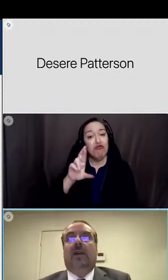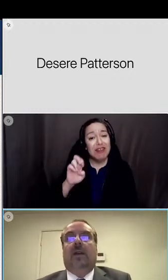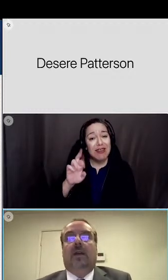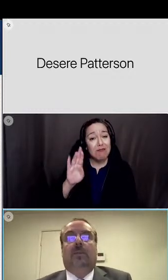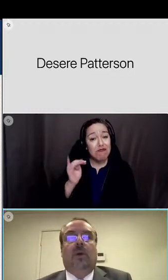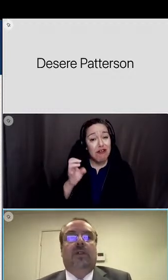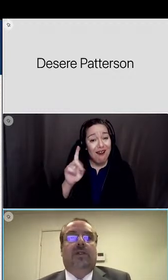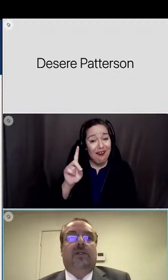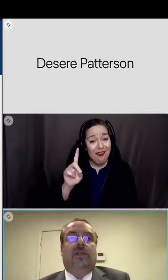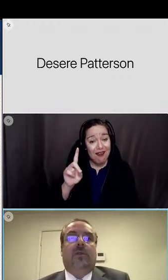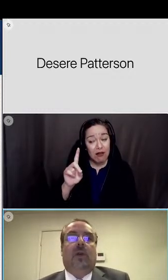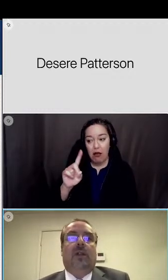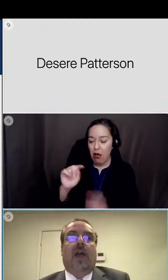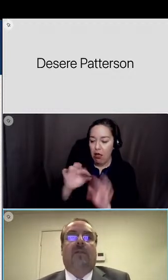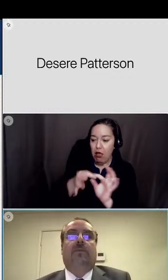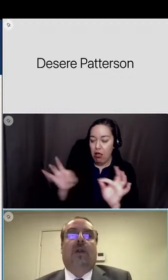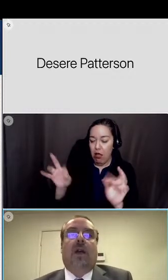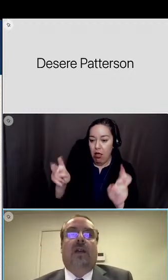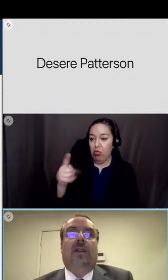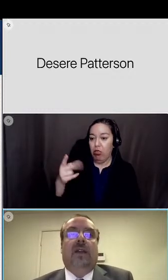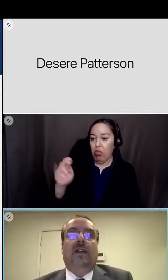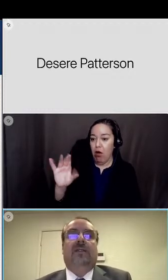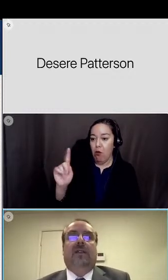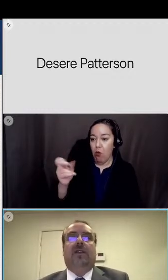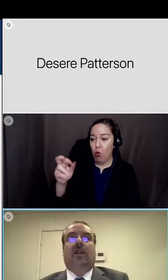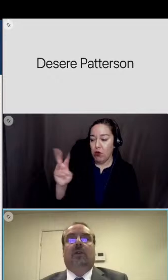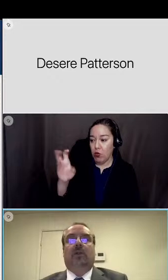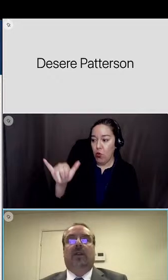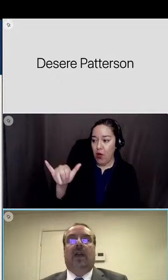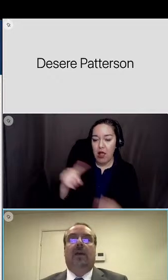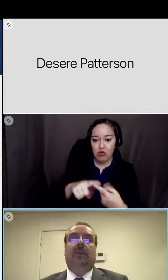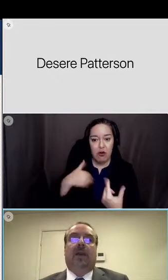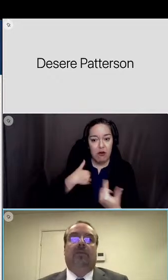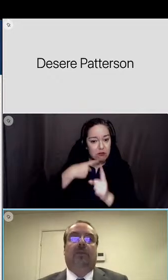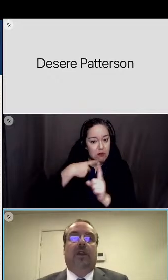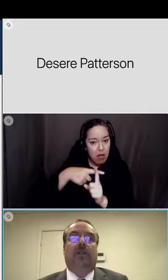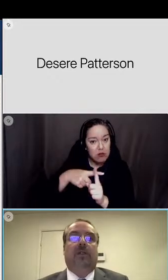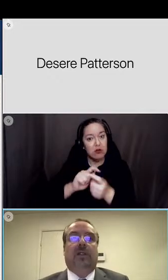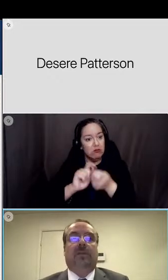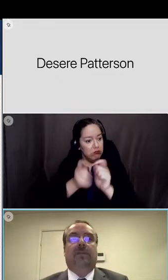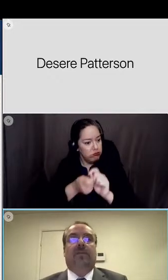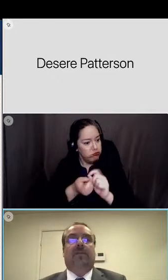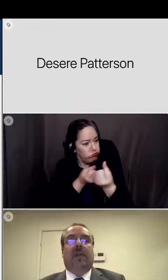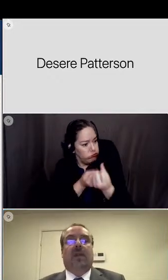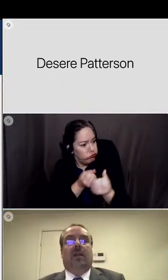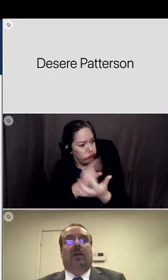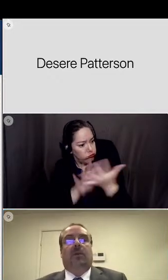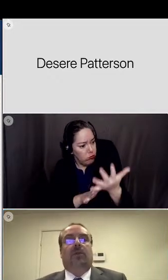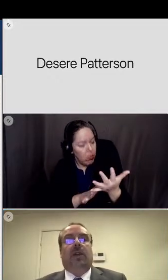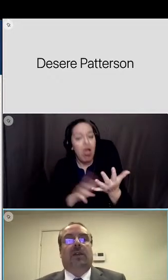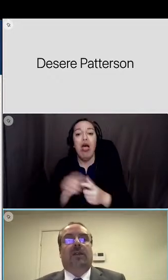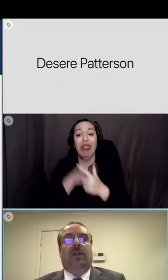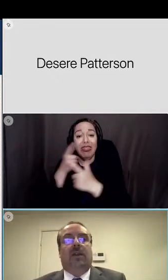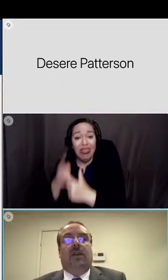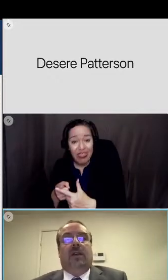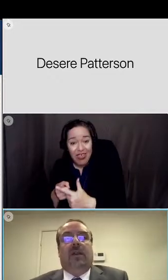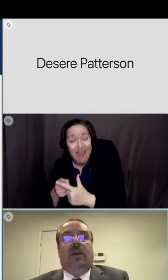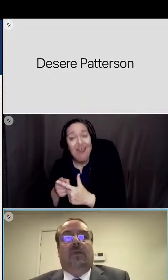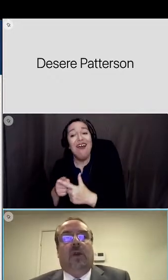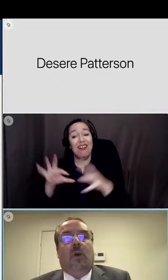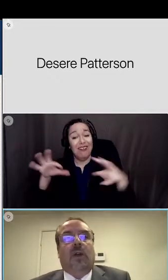then employees and employees will have pride in cj usd and behave professionally number three